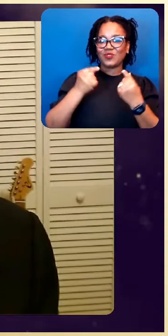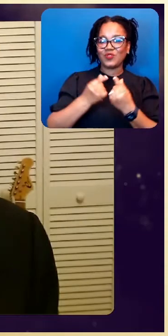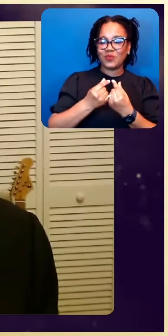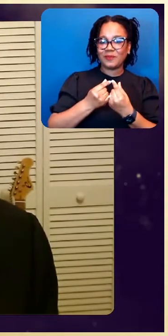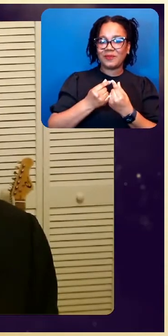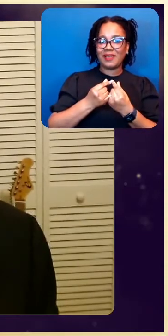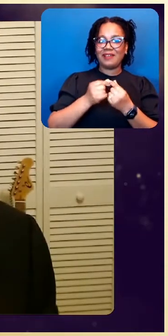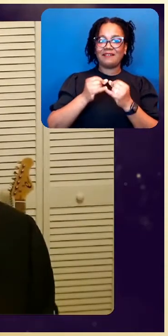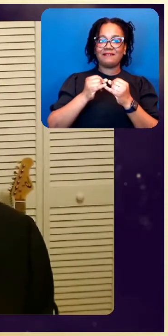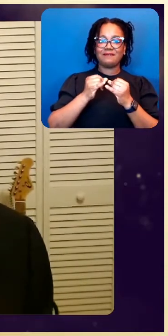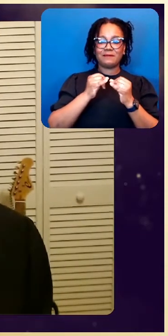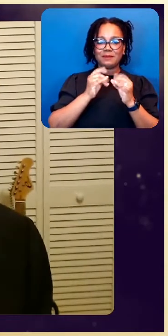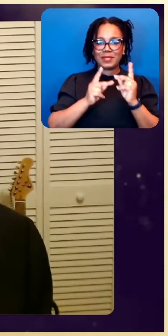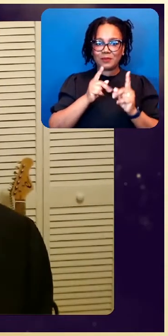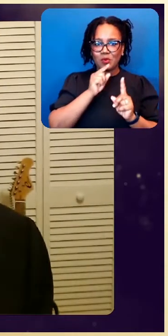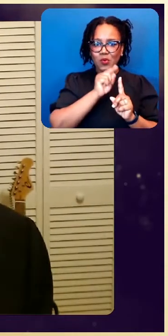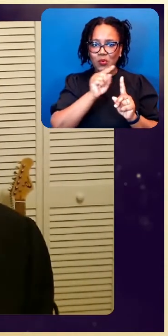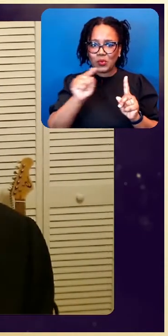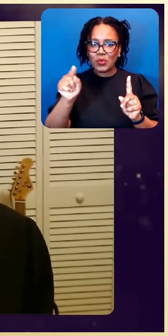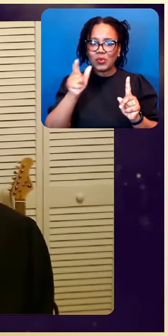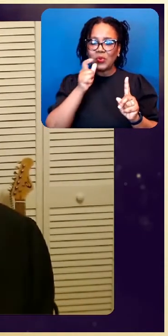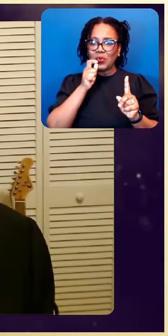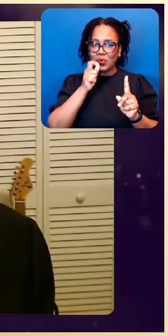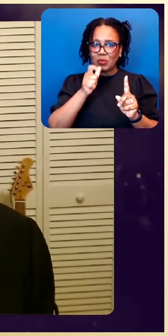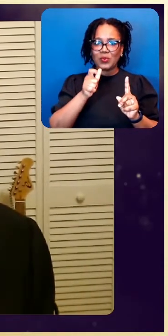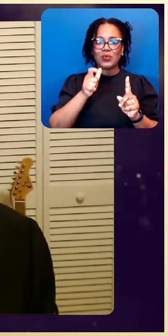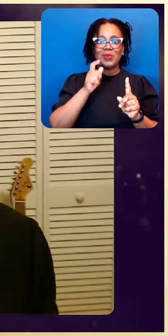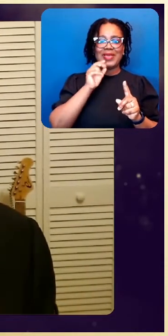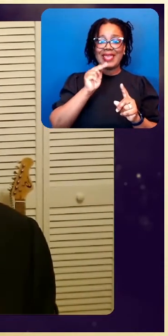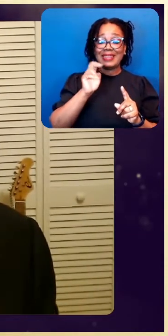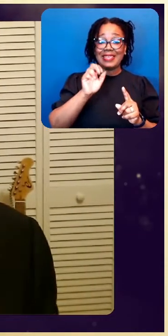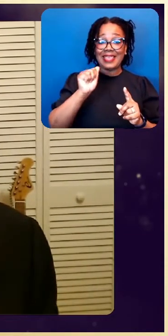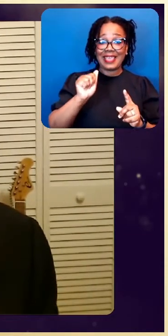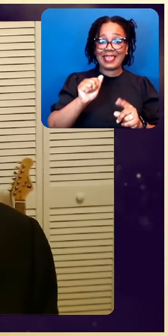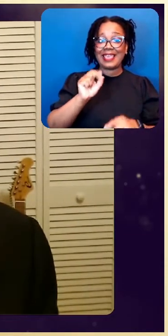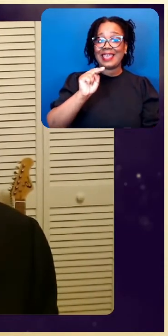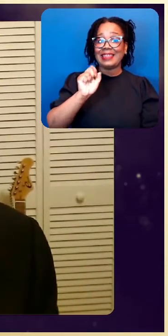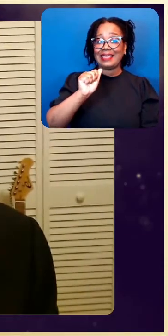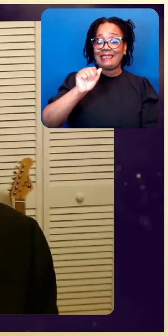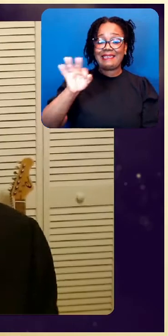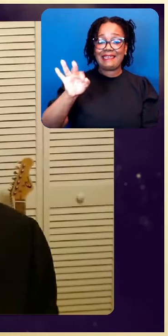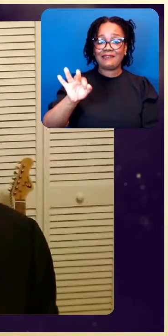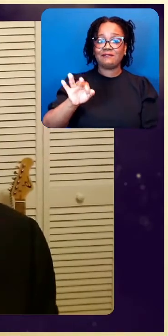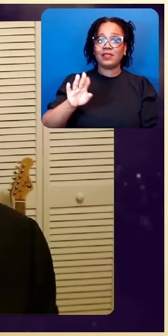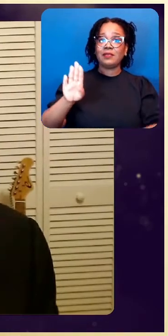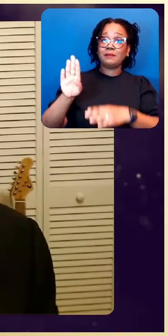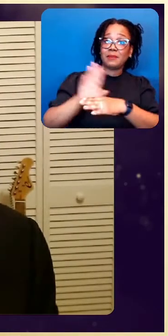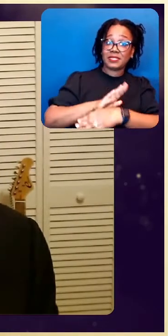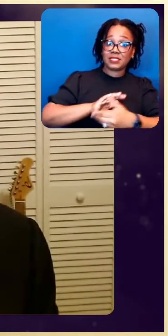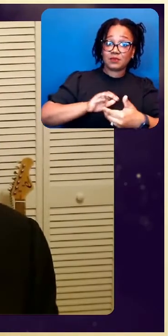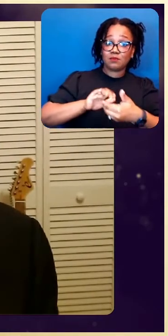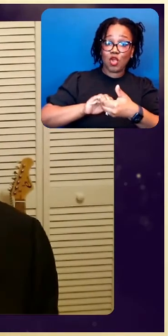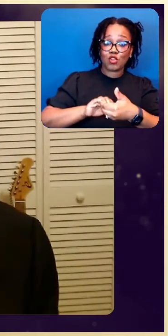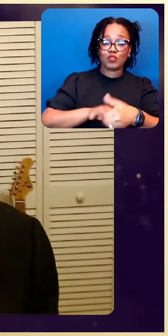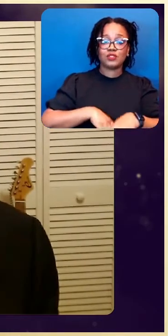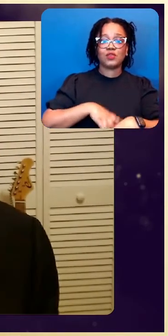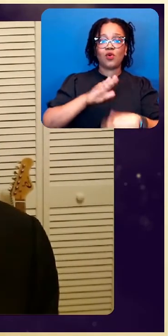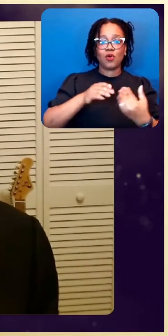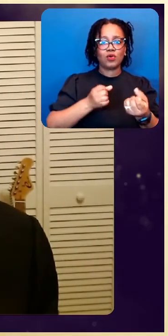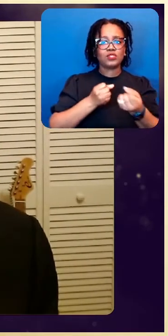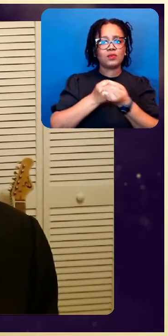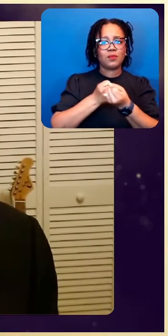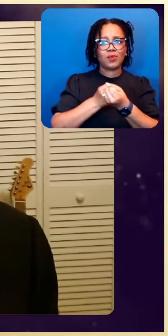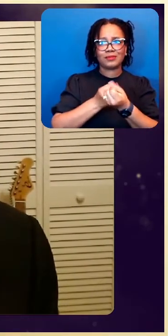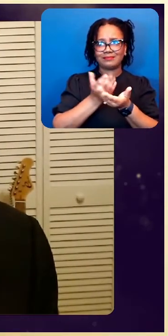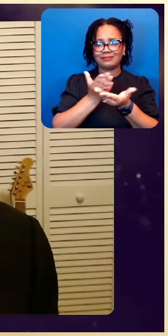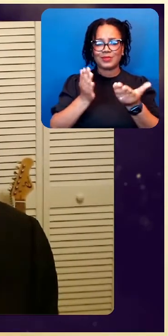state affiliates, NEA member benefits, and business partners who support and advocate for educators. We